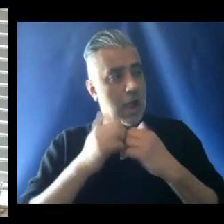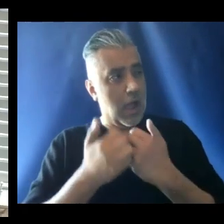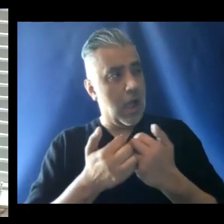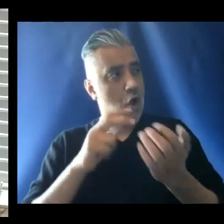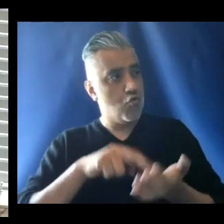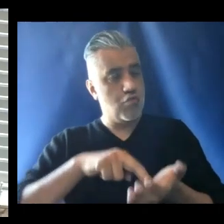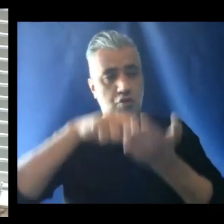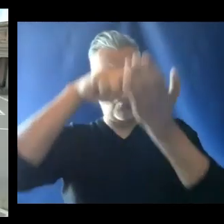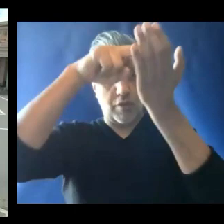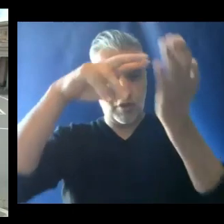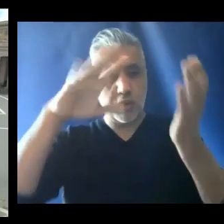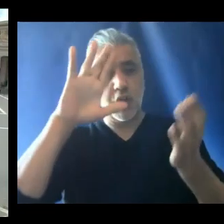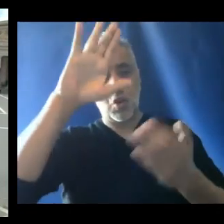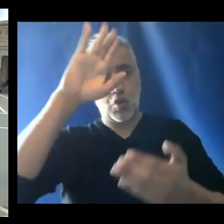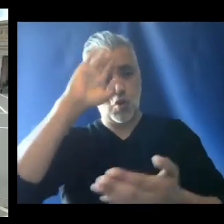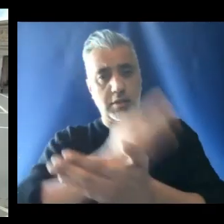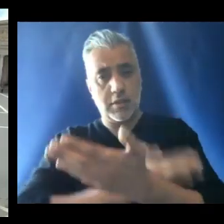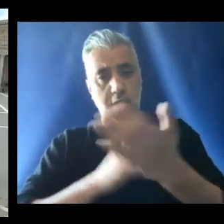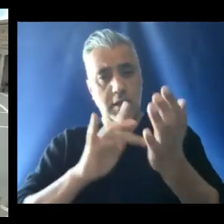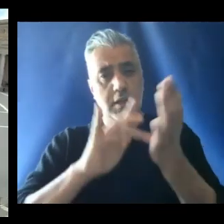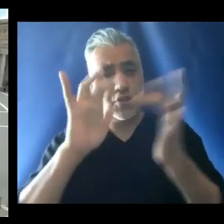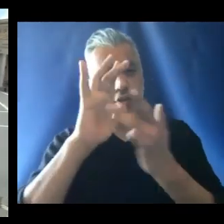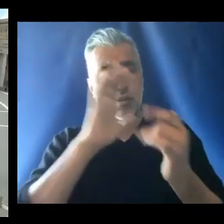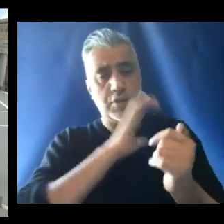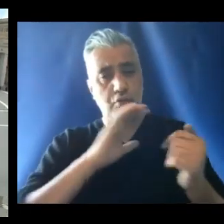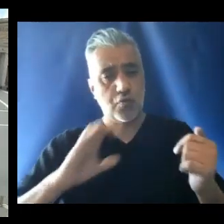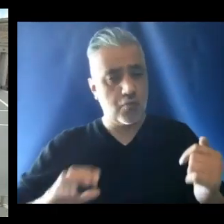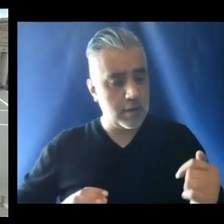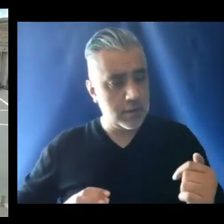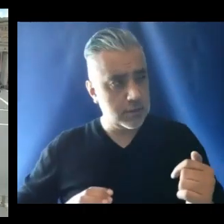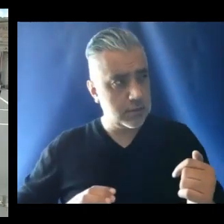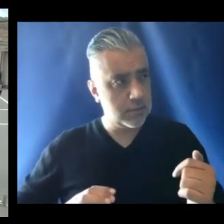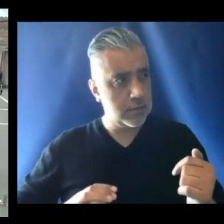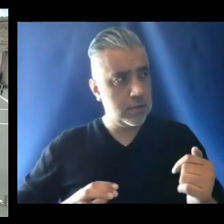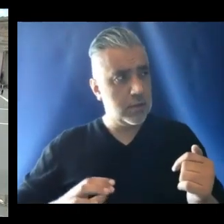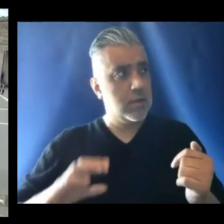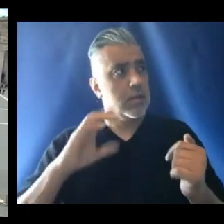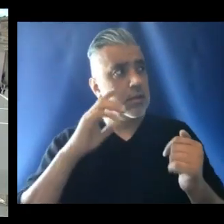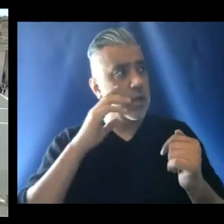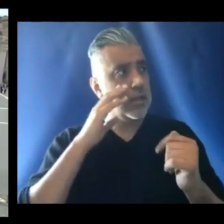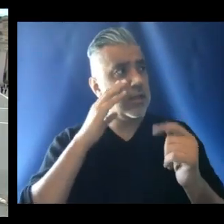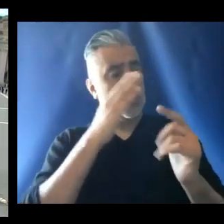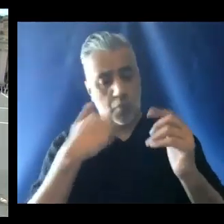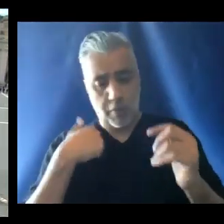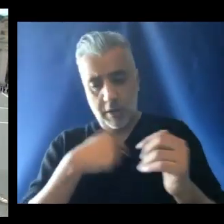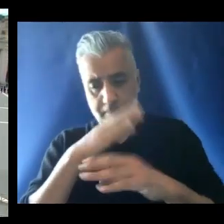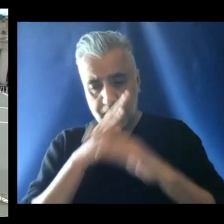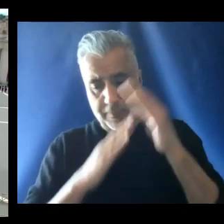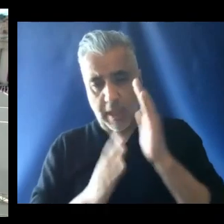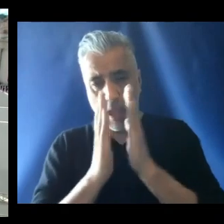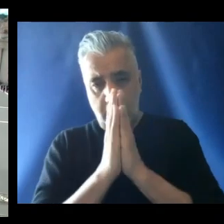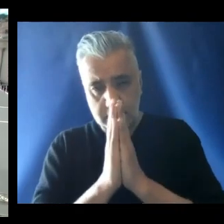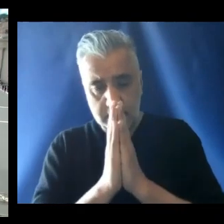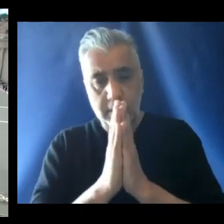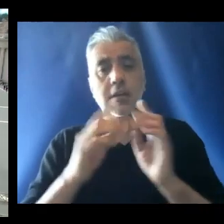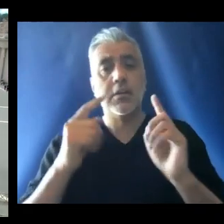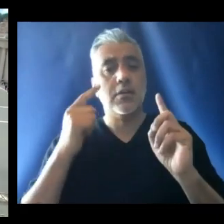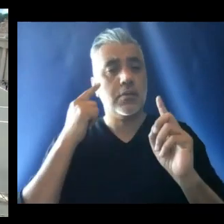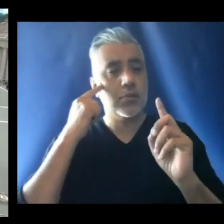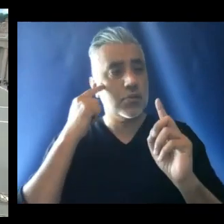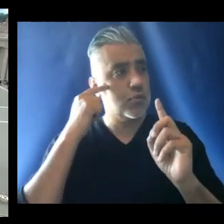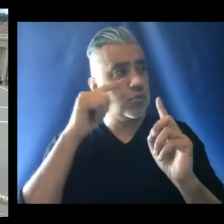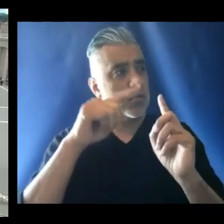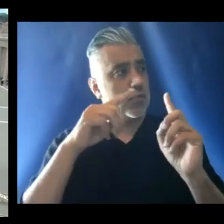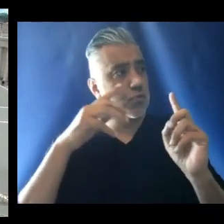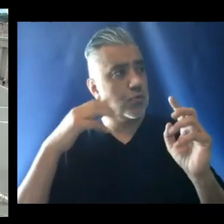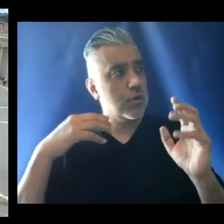Nostrum. Amen. Glorie a Patria et Figlio et Spiritus Sancto. Siccuterati in principio et nunc et semper